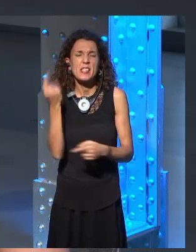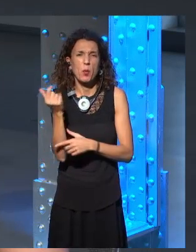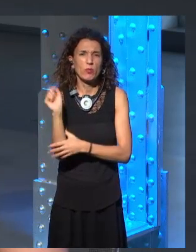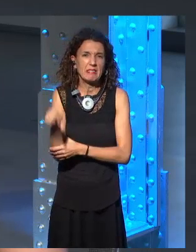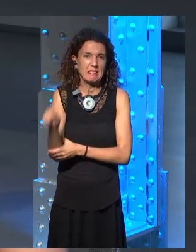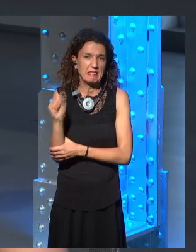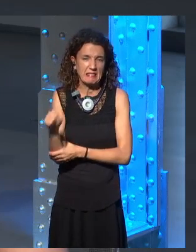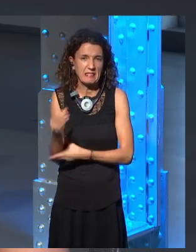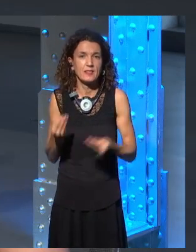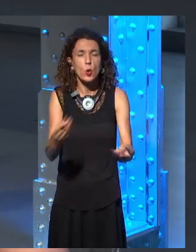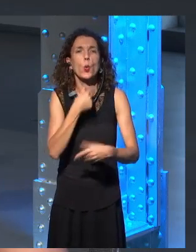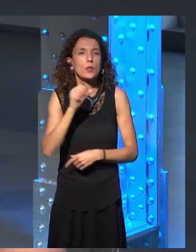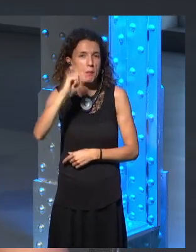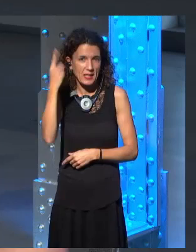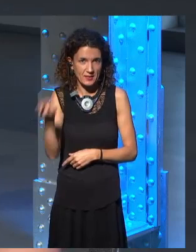make as they pass him by.